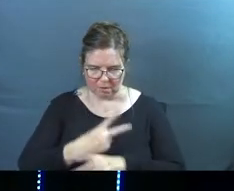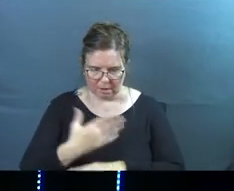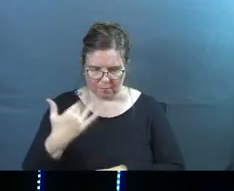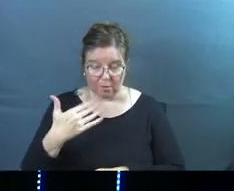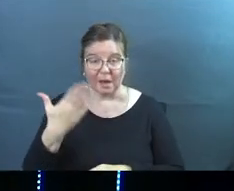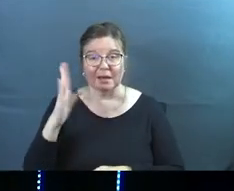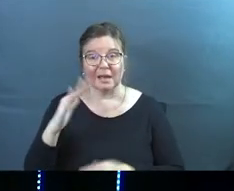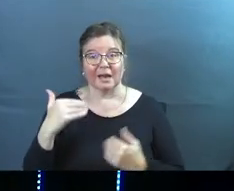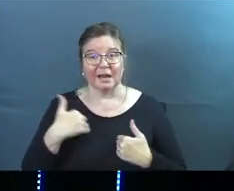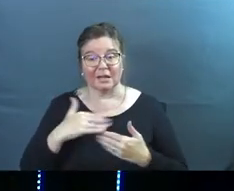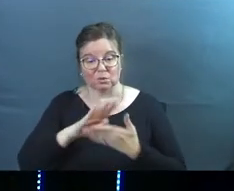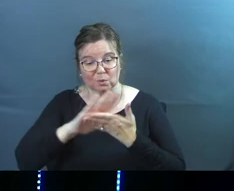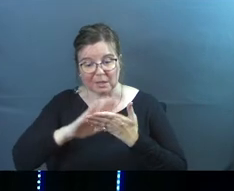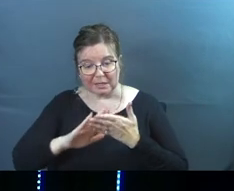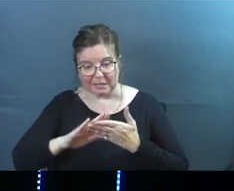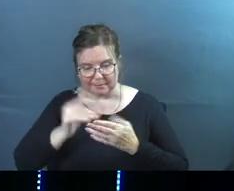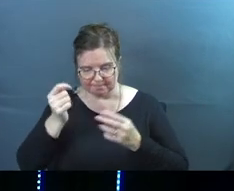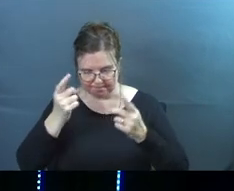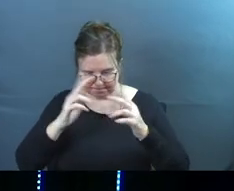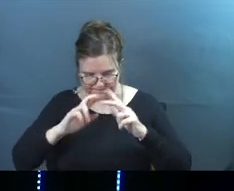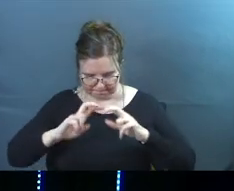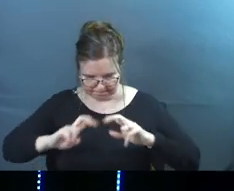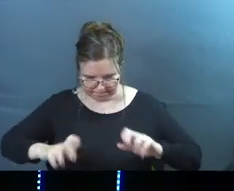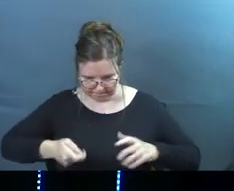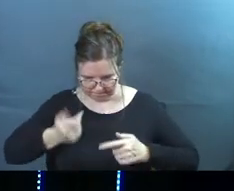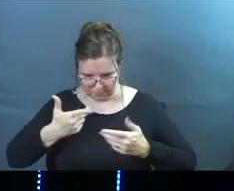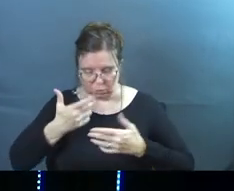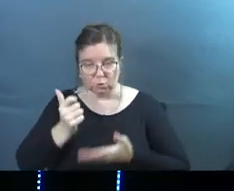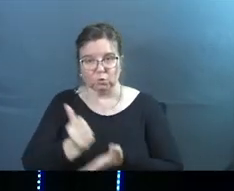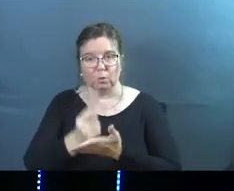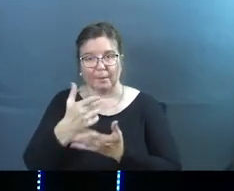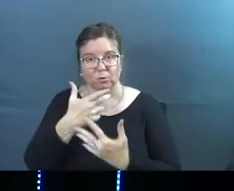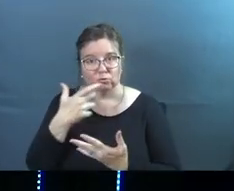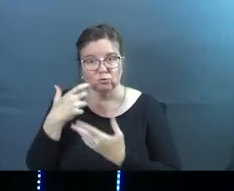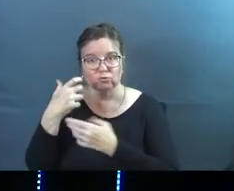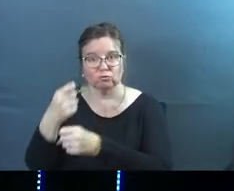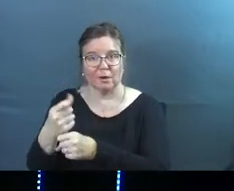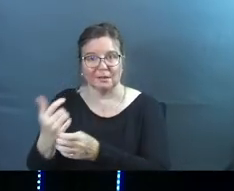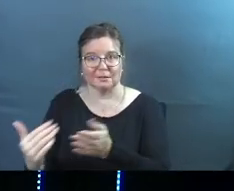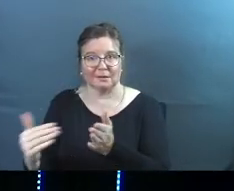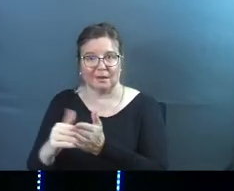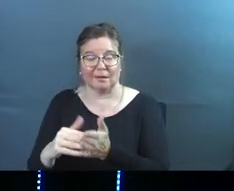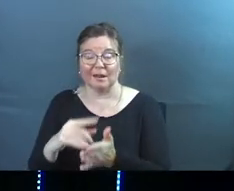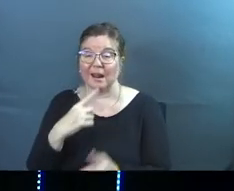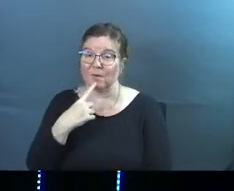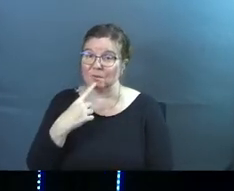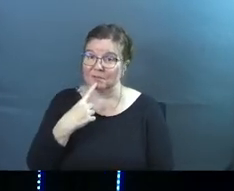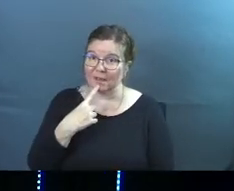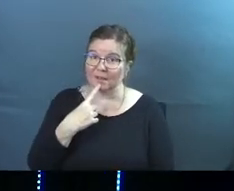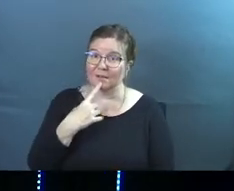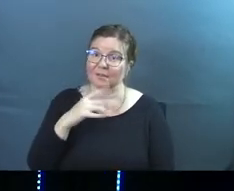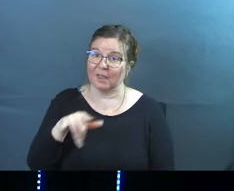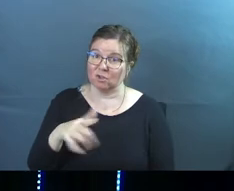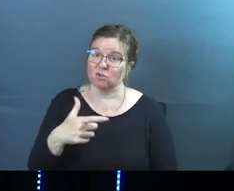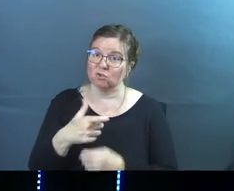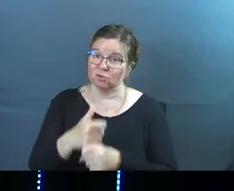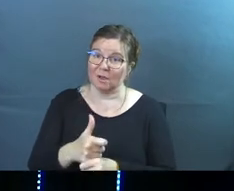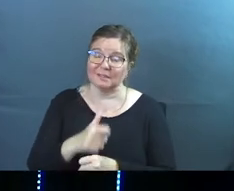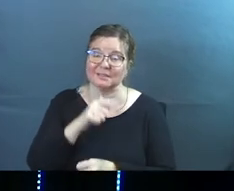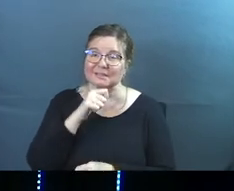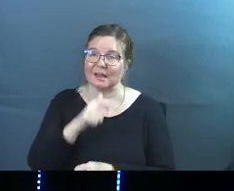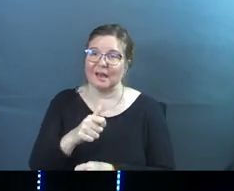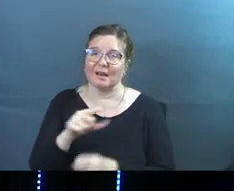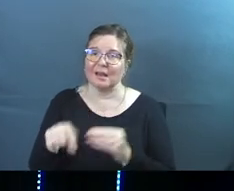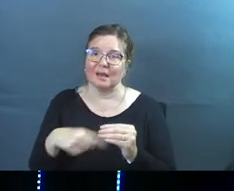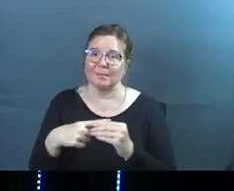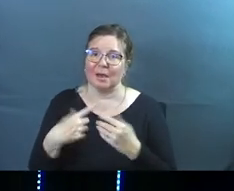and God's got to clean some stuff up in your heart to help you trust again I would say to you that your trust is not